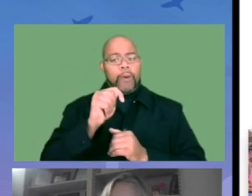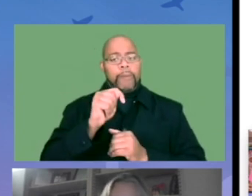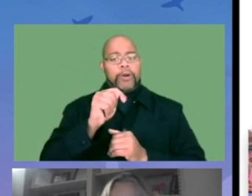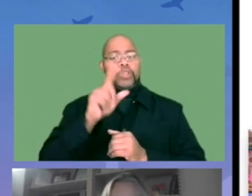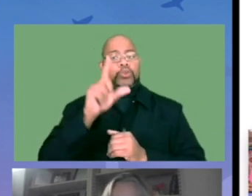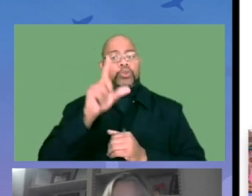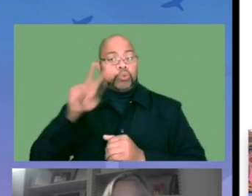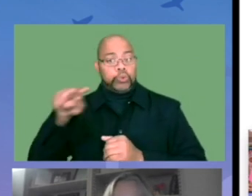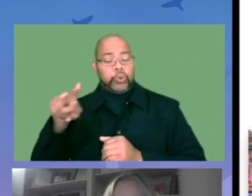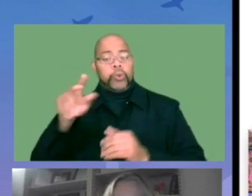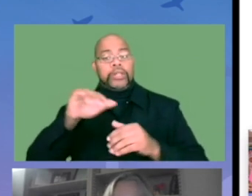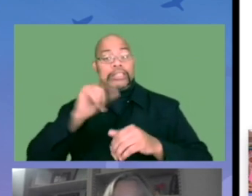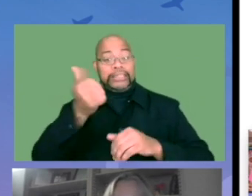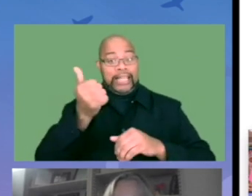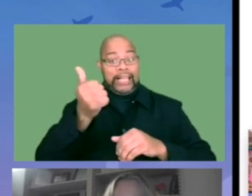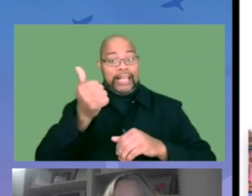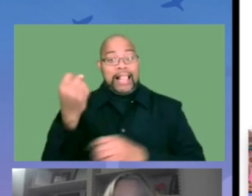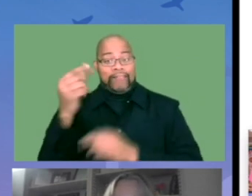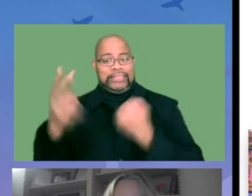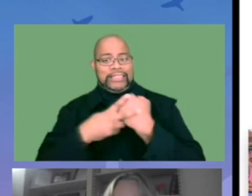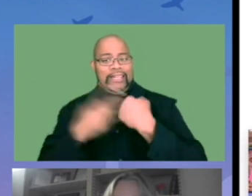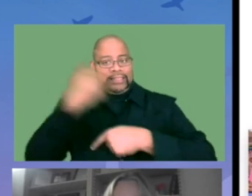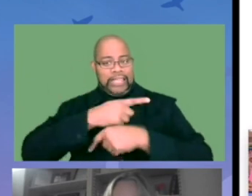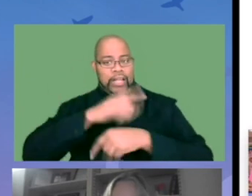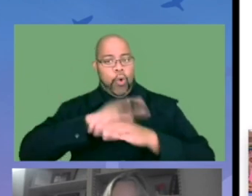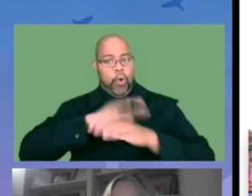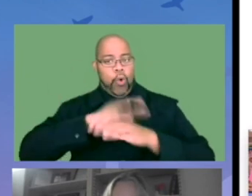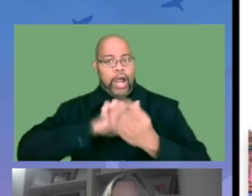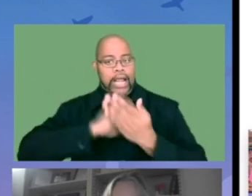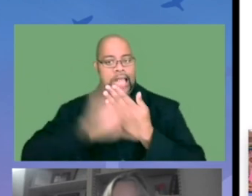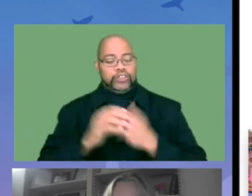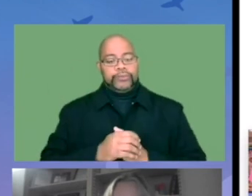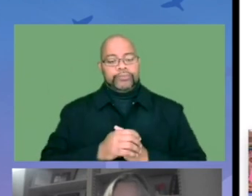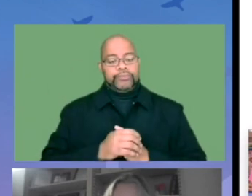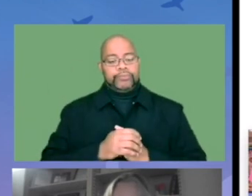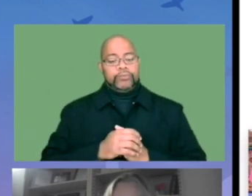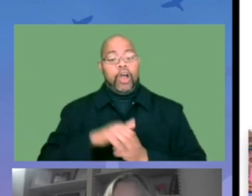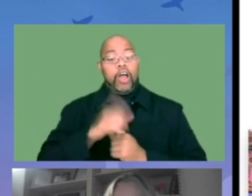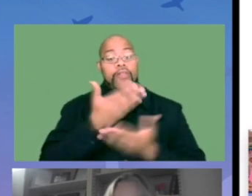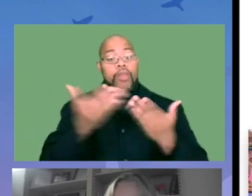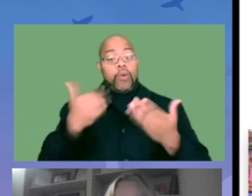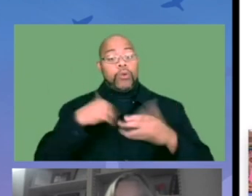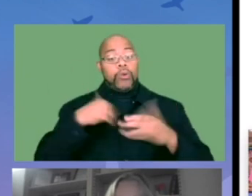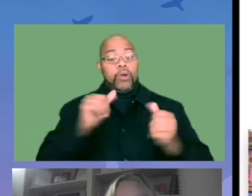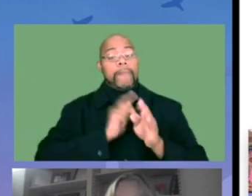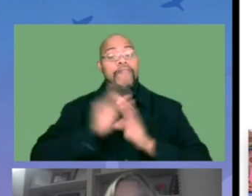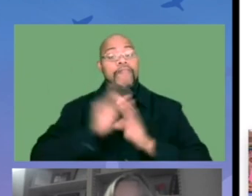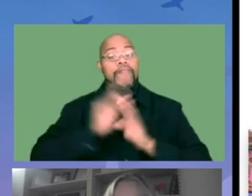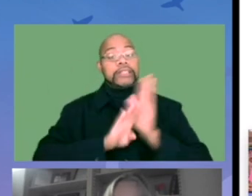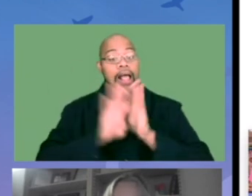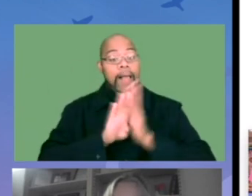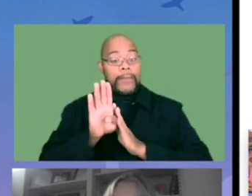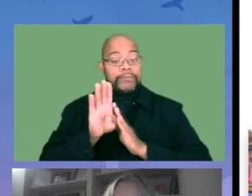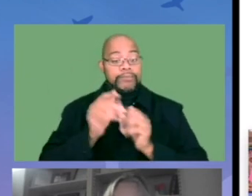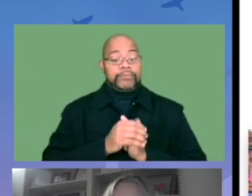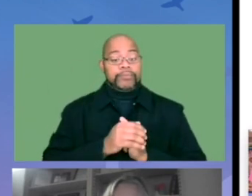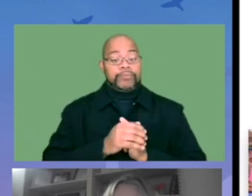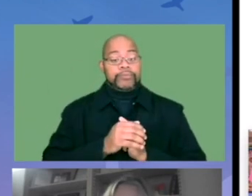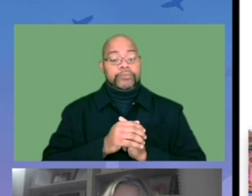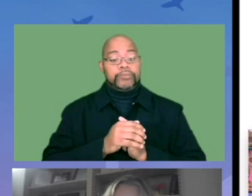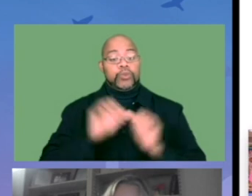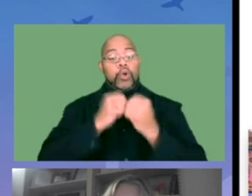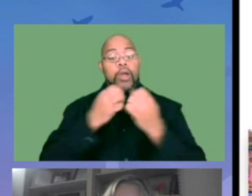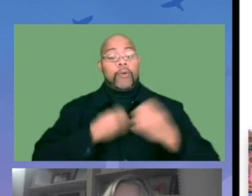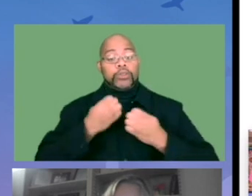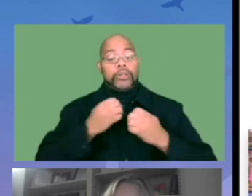assistantships for graduate students in mental health school, mental health related fields. And we view that as a way to